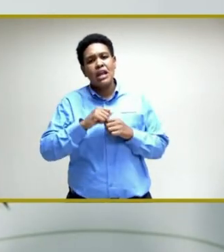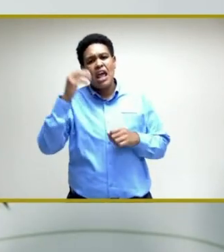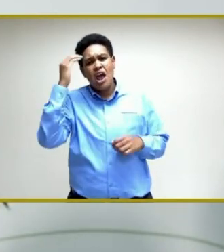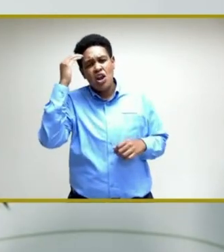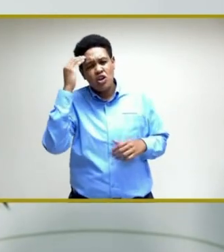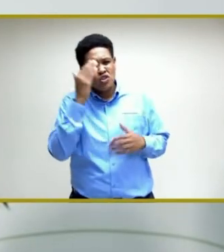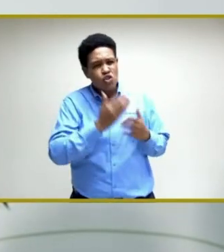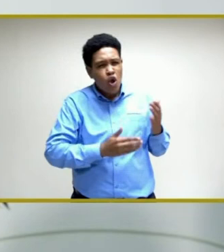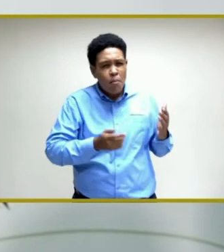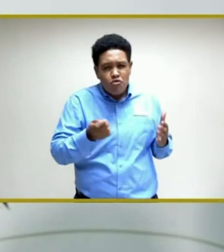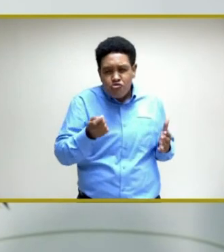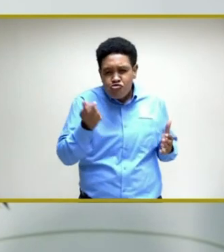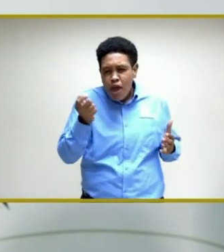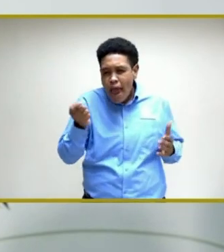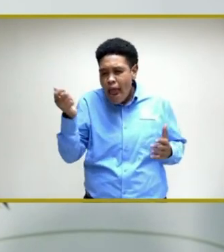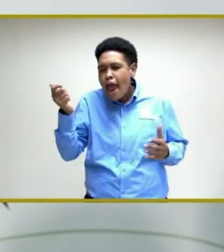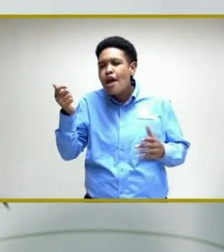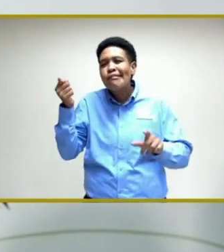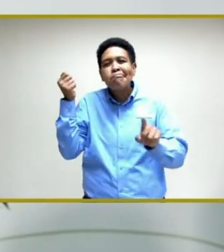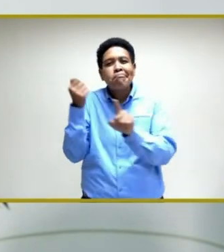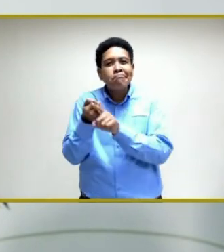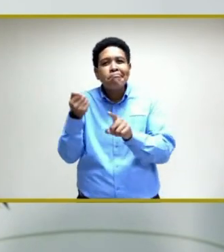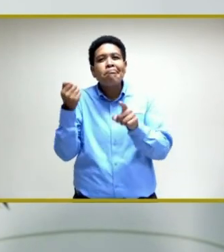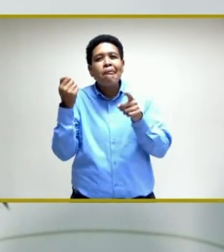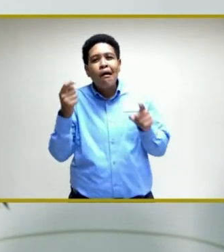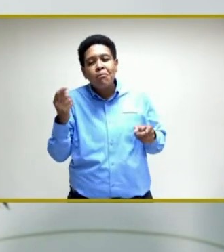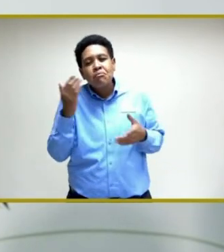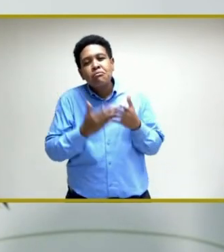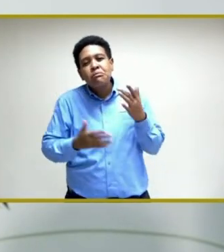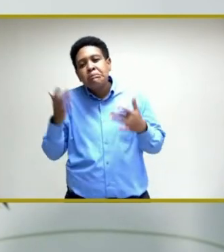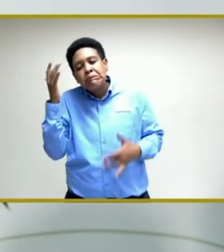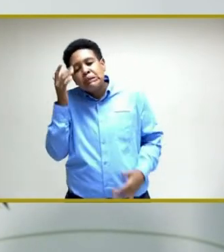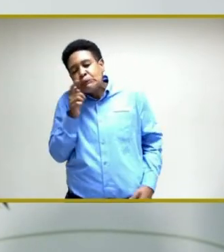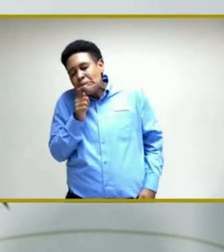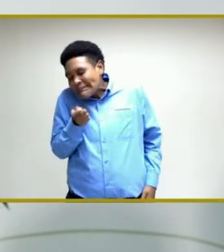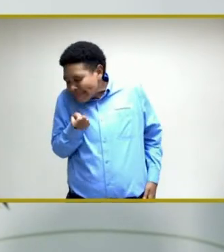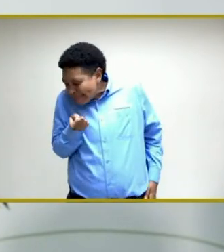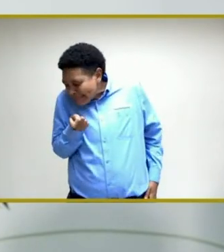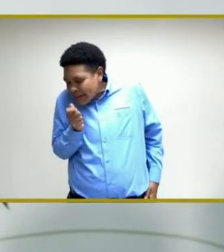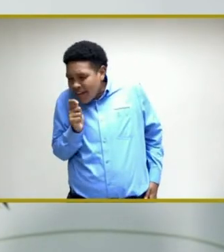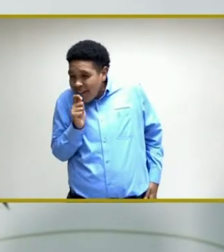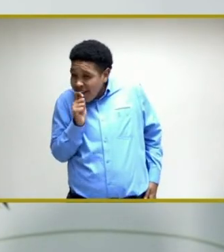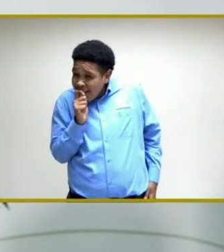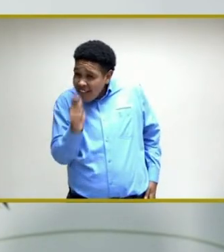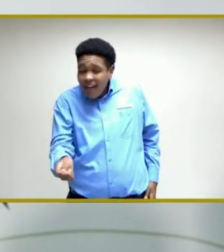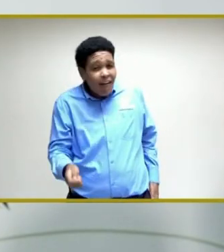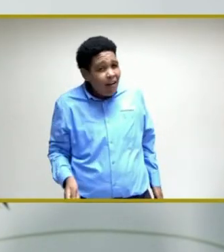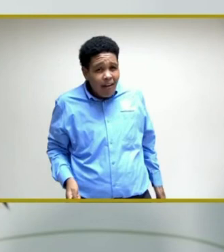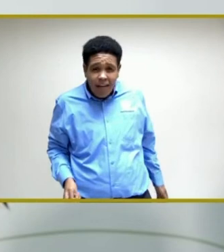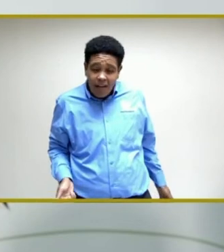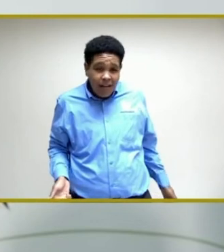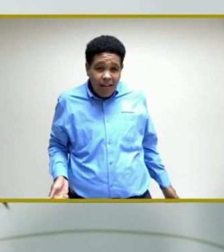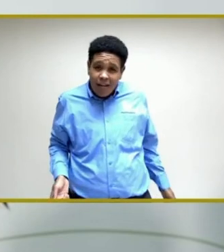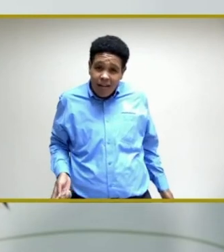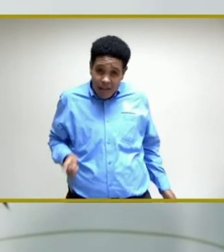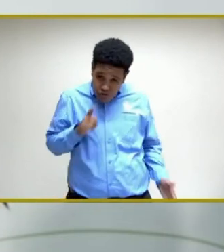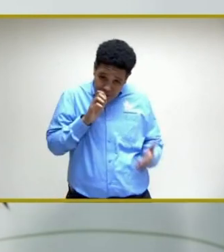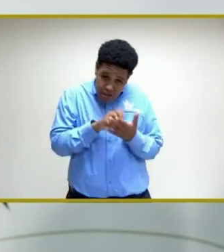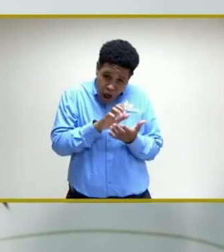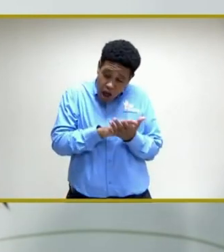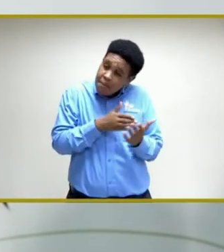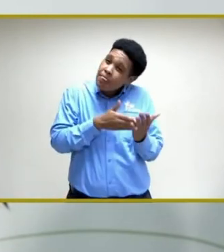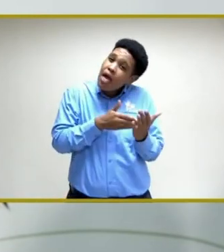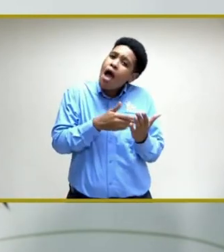very rare effects have been documented. And so I do take your